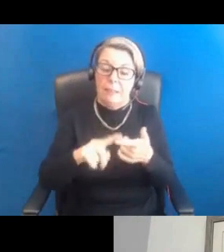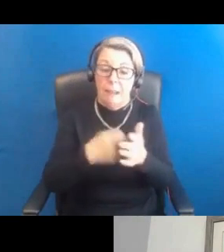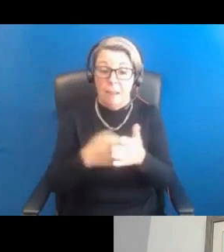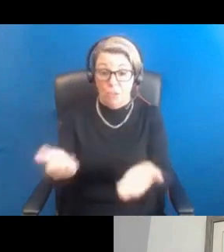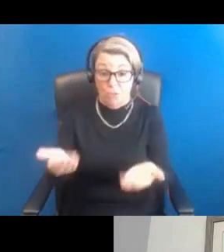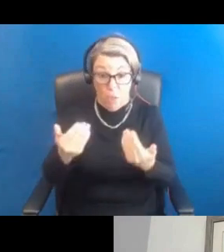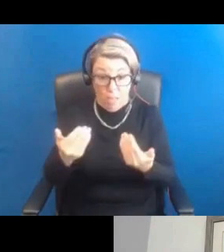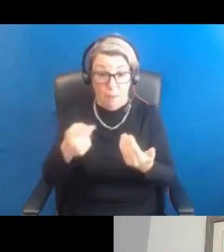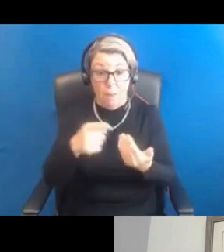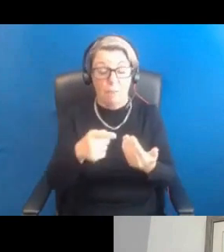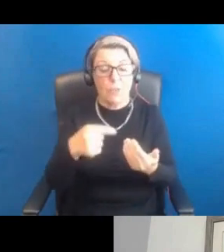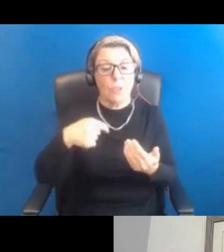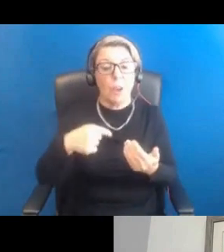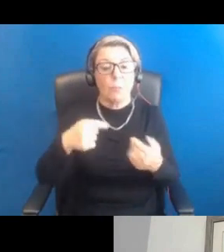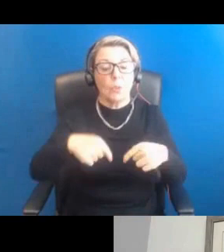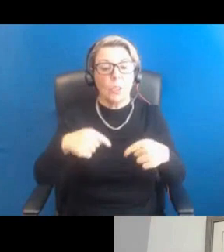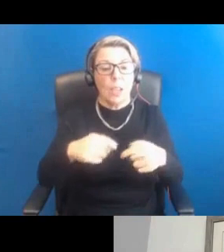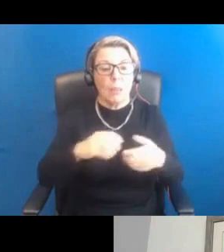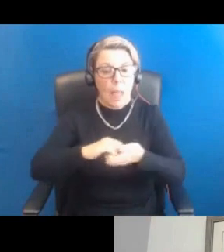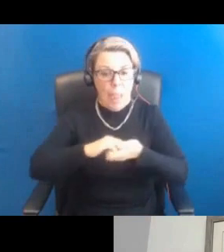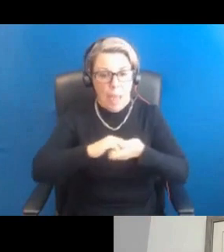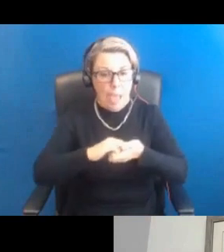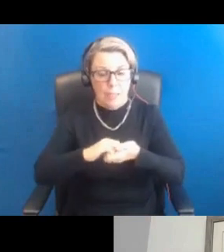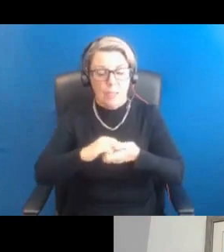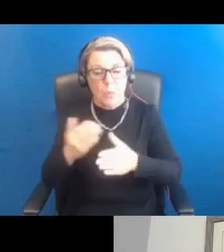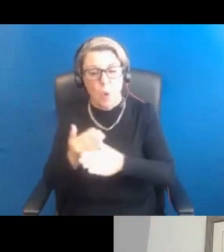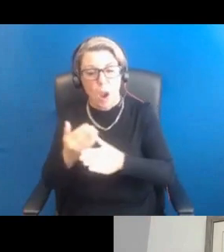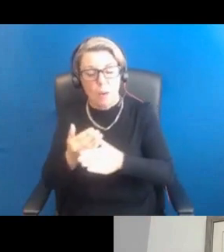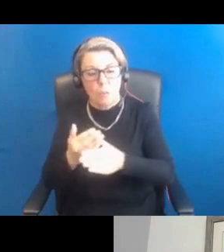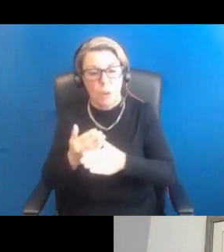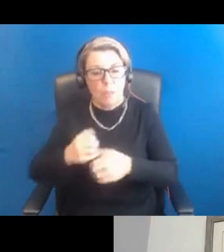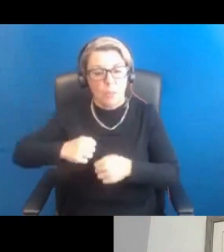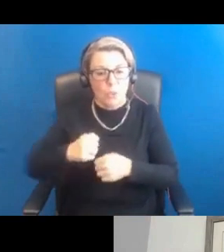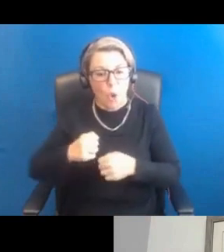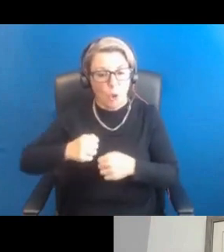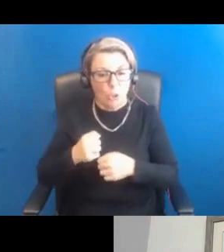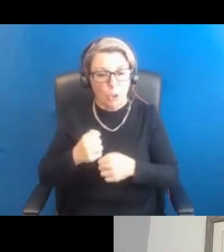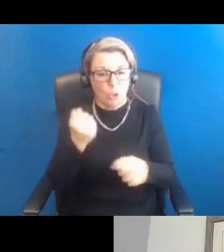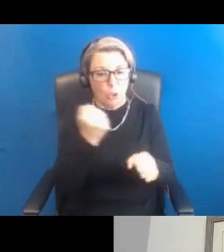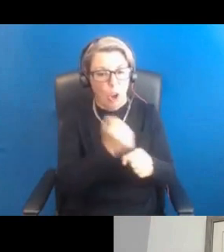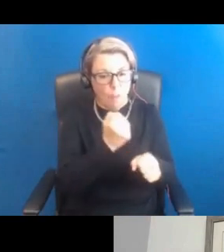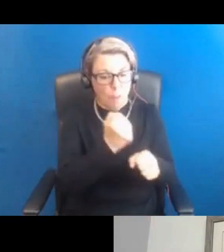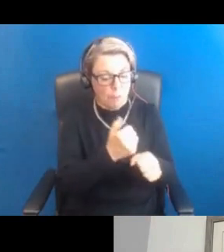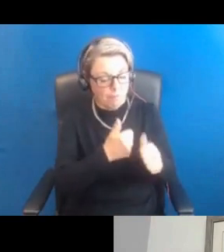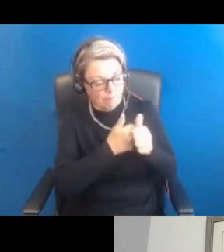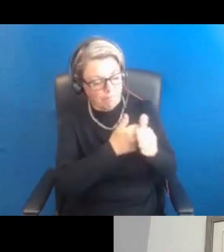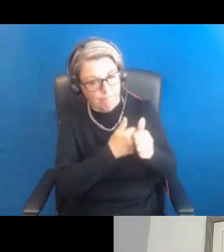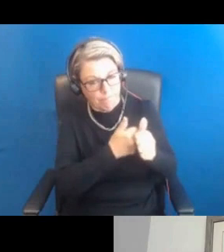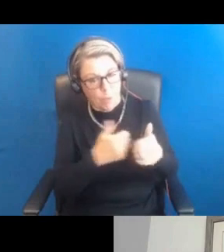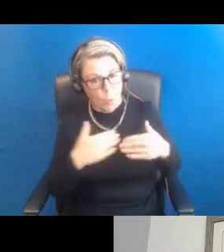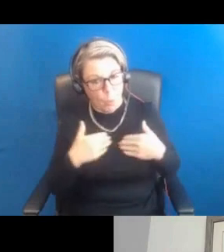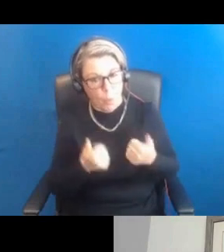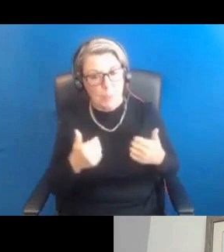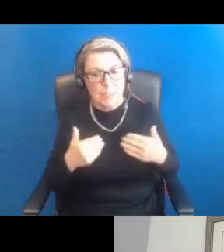And actually, the Alliance works very closely with Scottish Government supporting the Women's Health Plan.